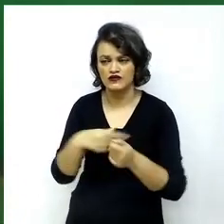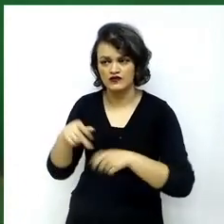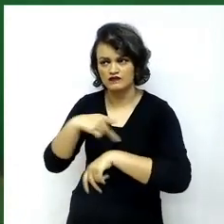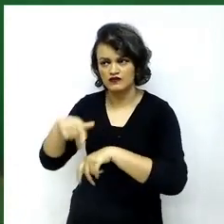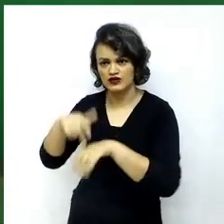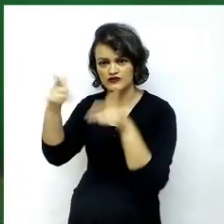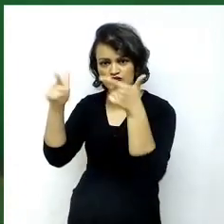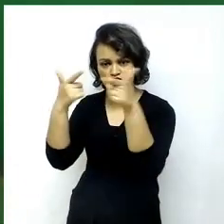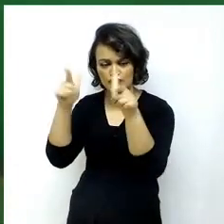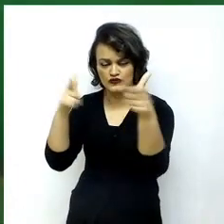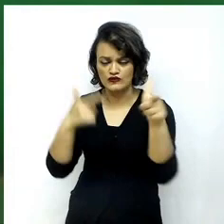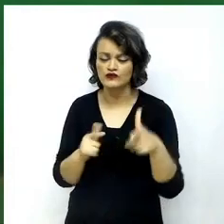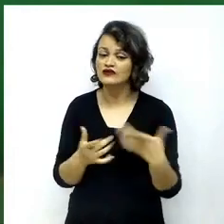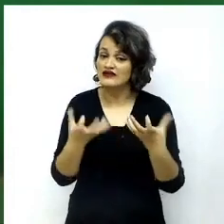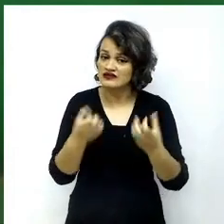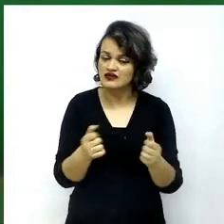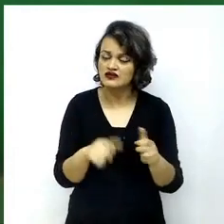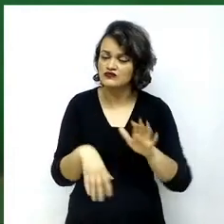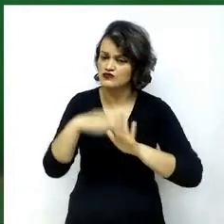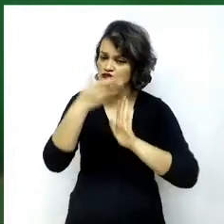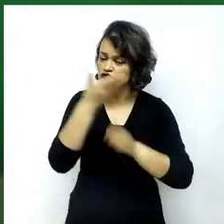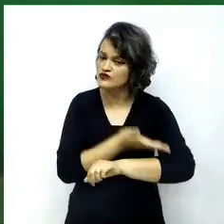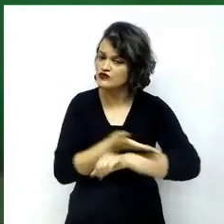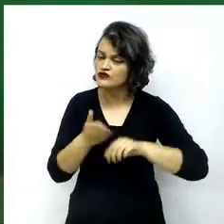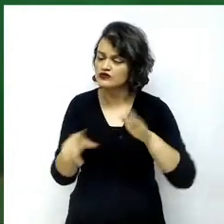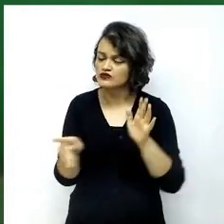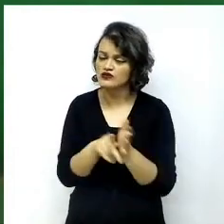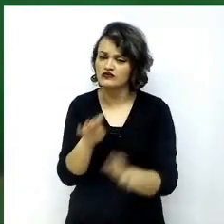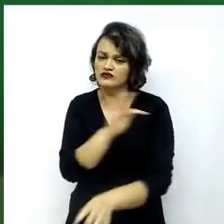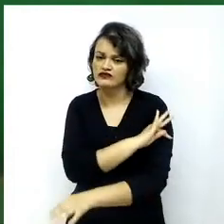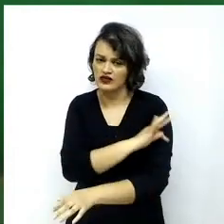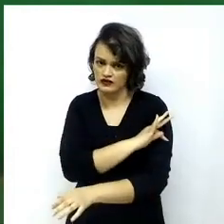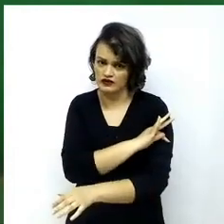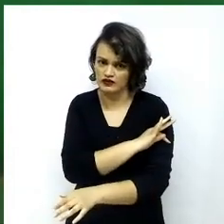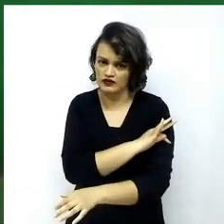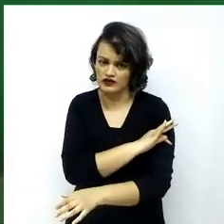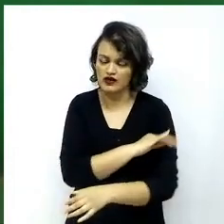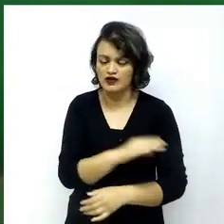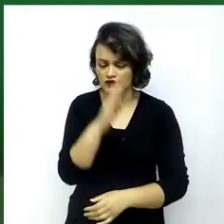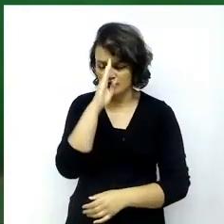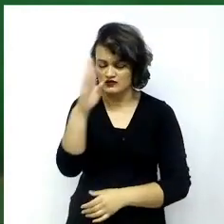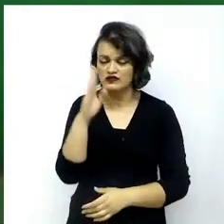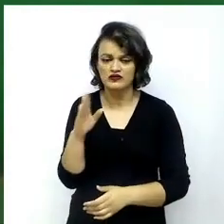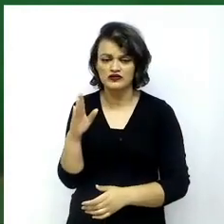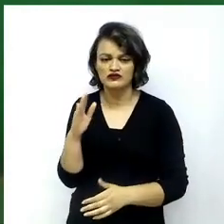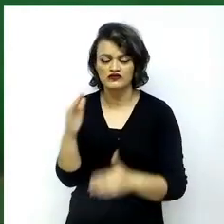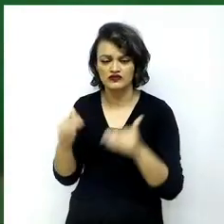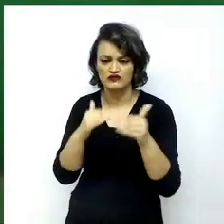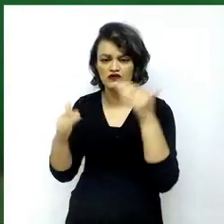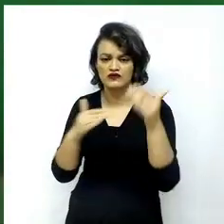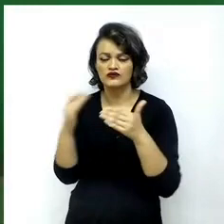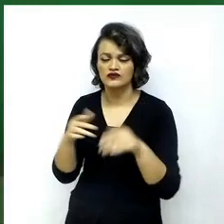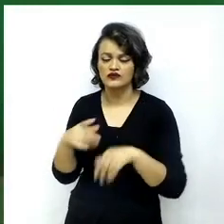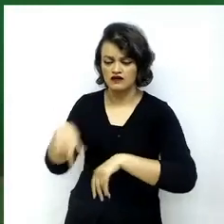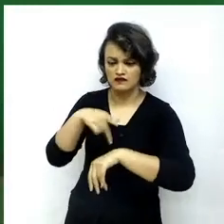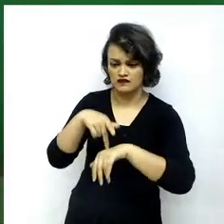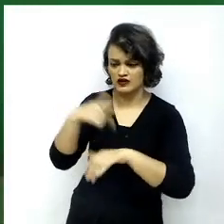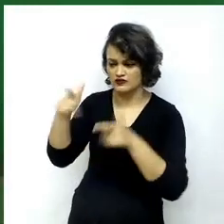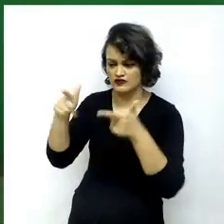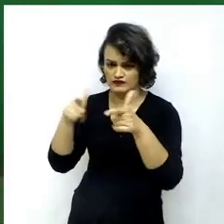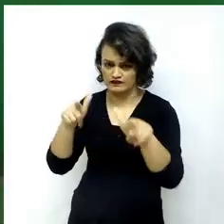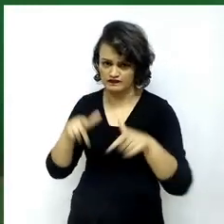standards to the benefit of our economic ties with the member countries. The two studies launched today